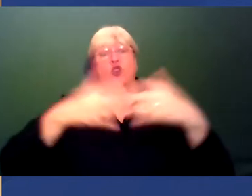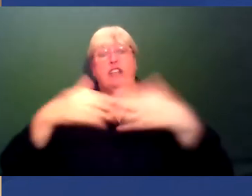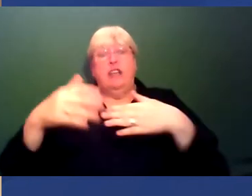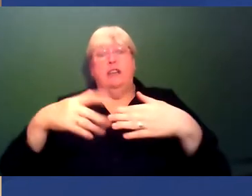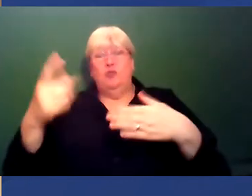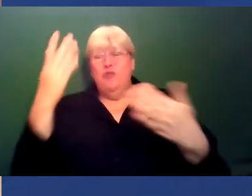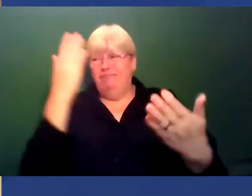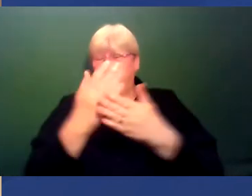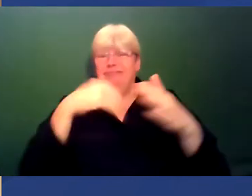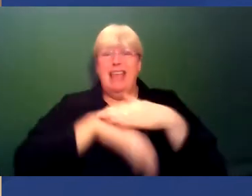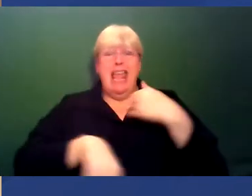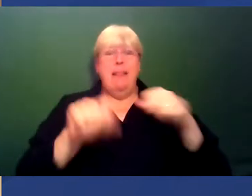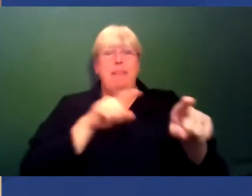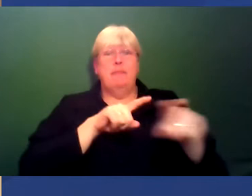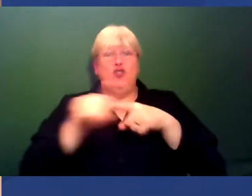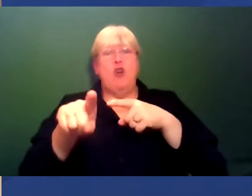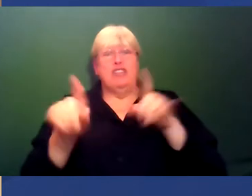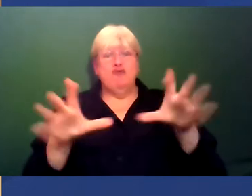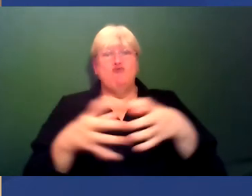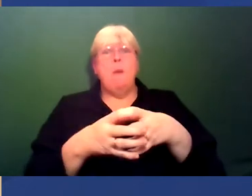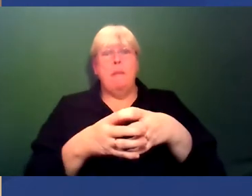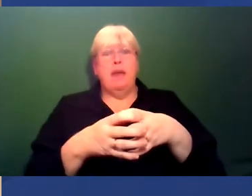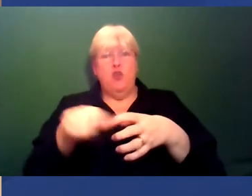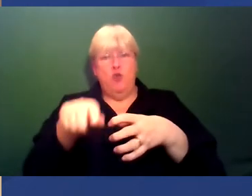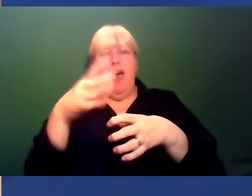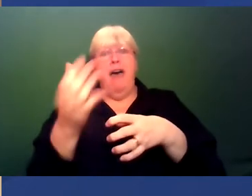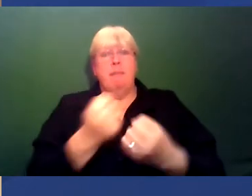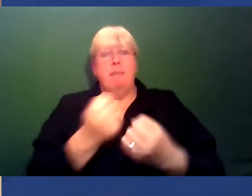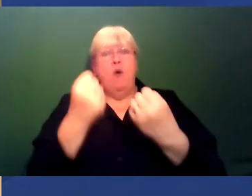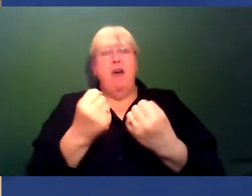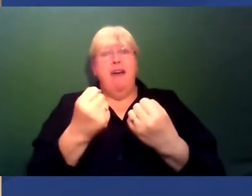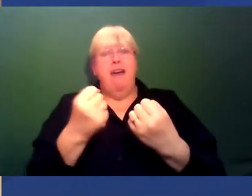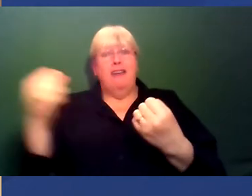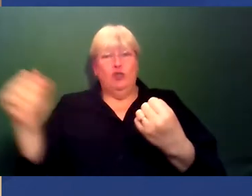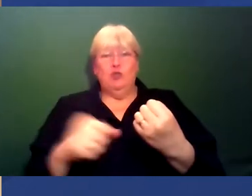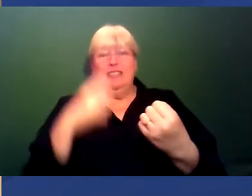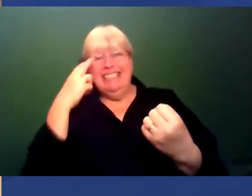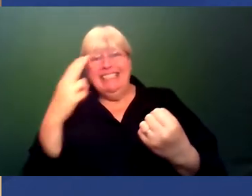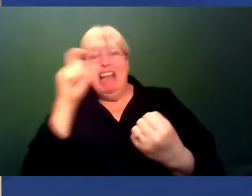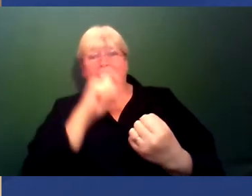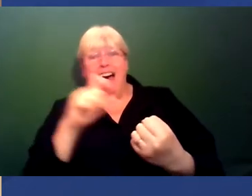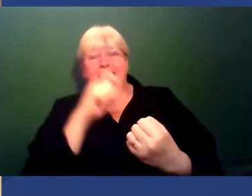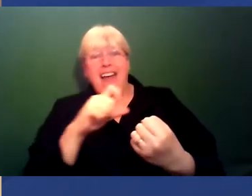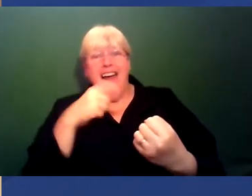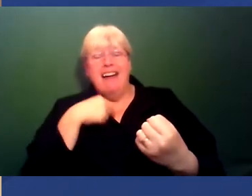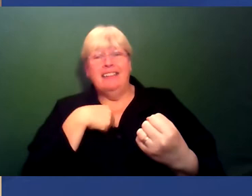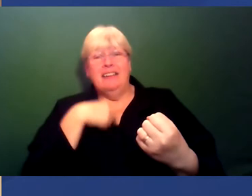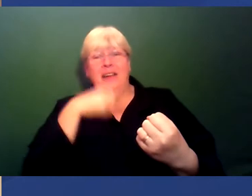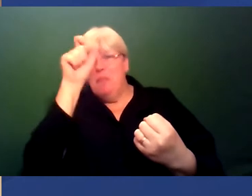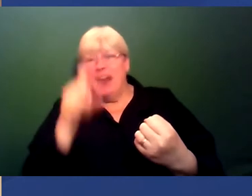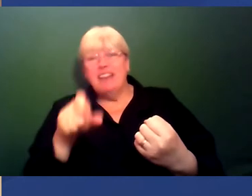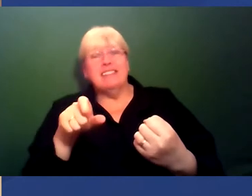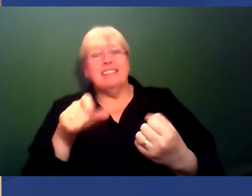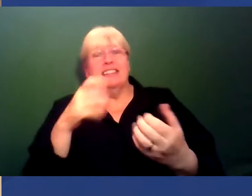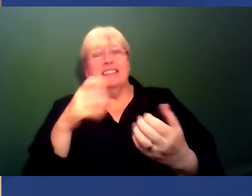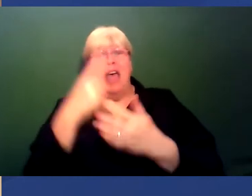group holding power, especially you should be seeing colour and you should be seeing, you know, the physical abilities of people, or if people